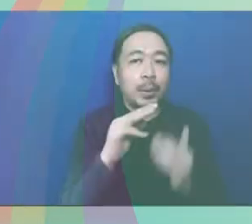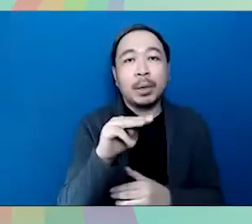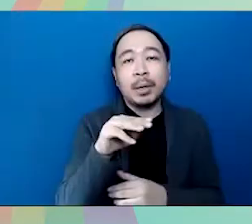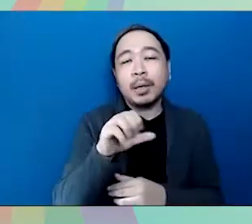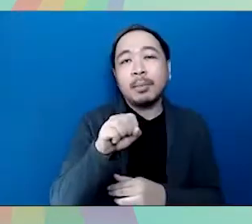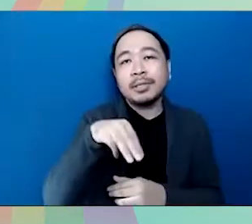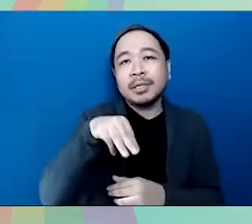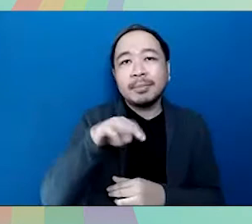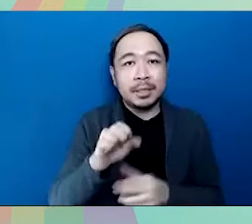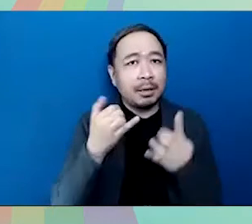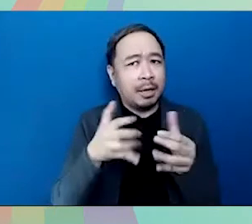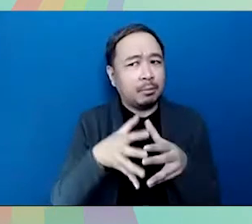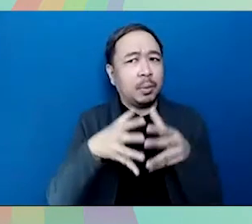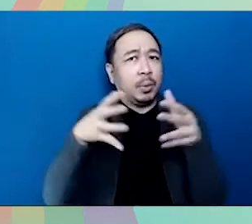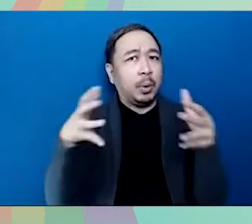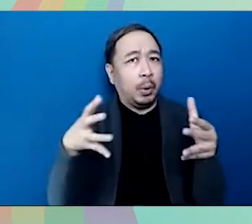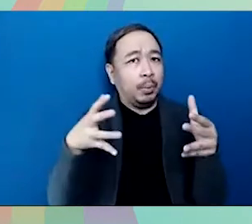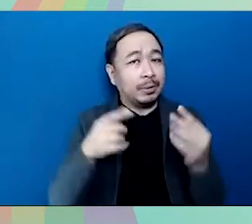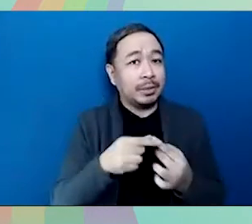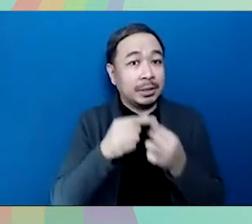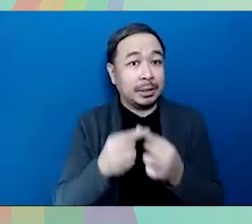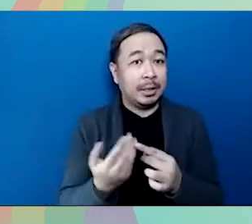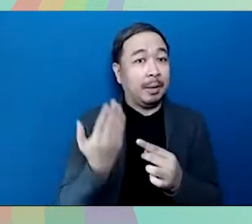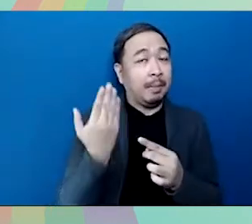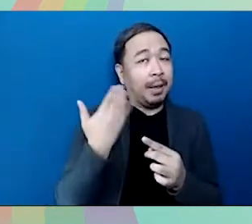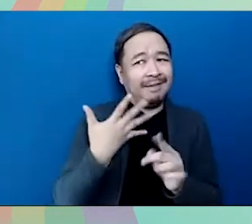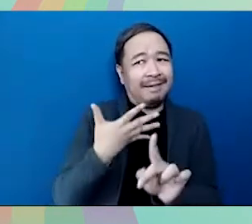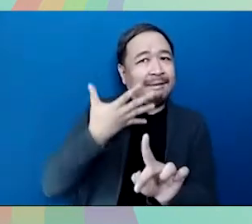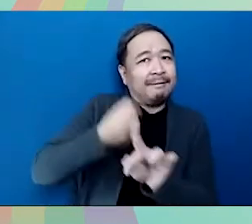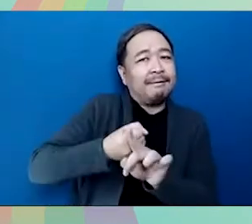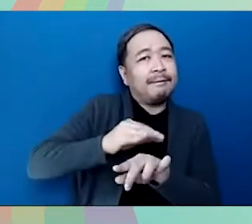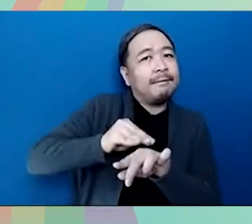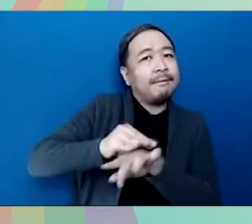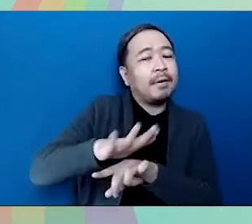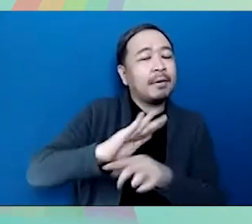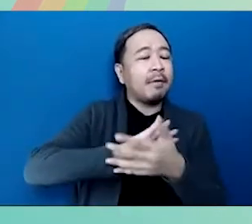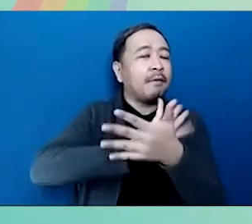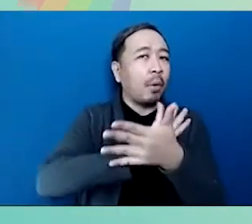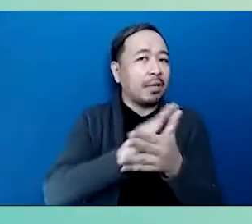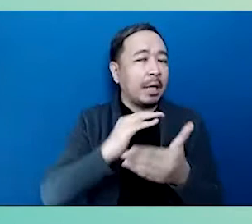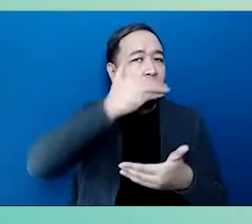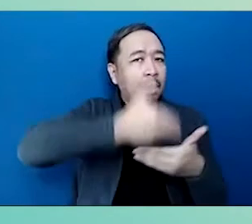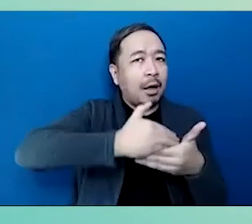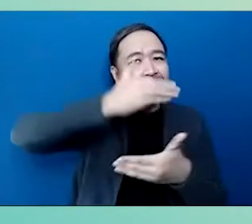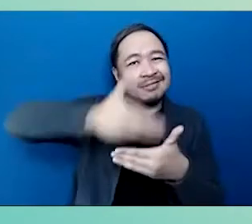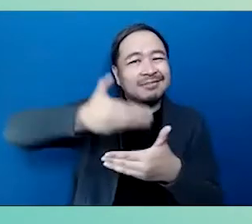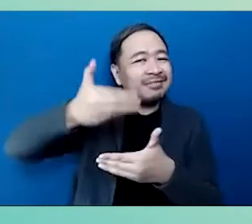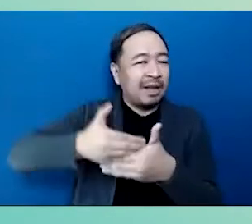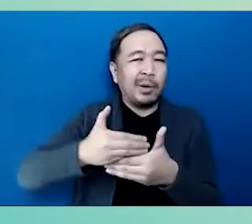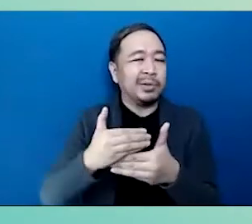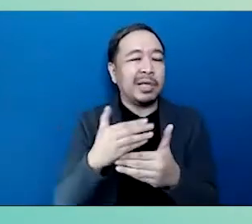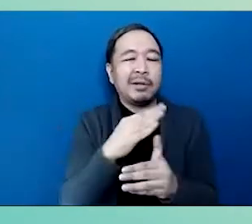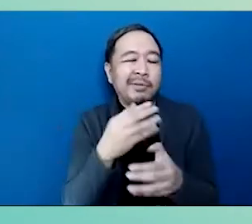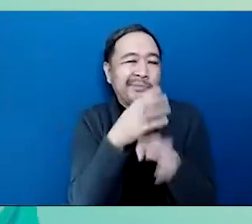appreciation for msme significantly grew especially after we felt the immediate effects of kobe 19